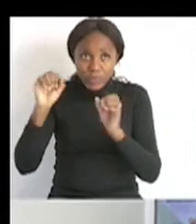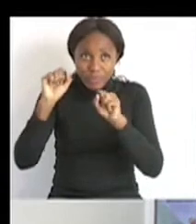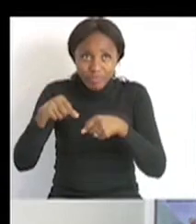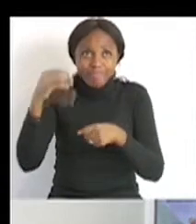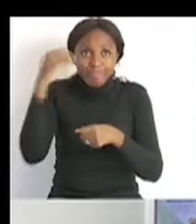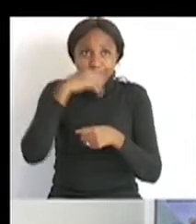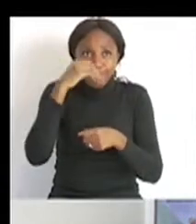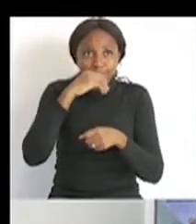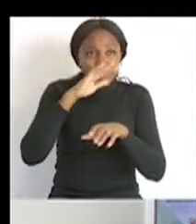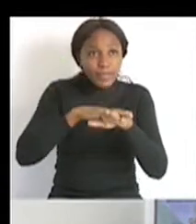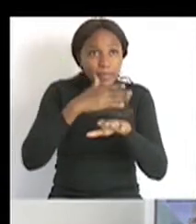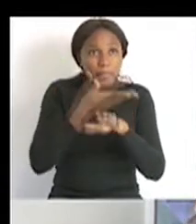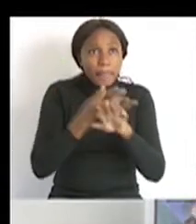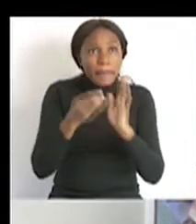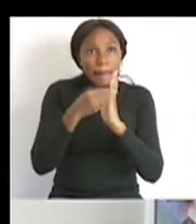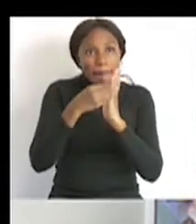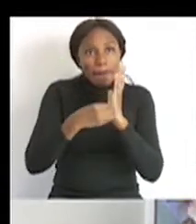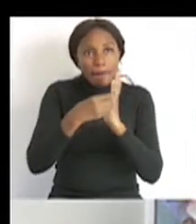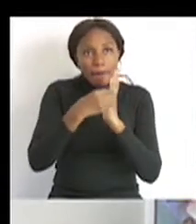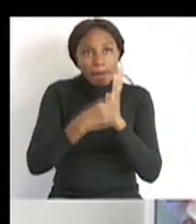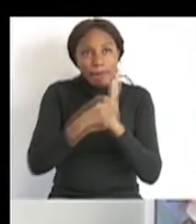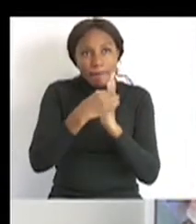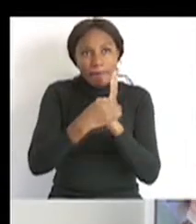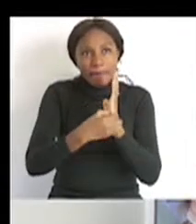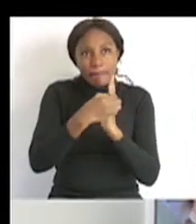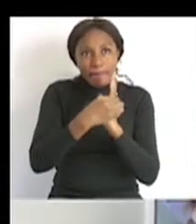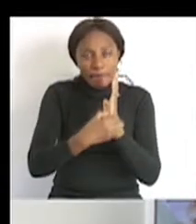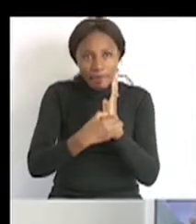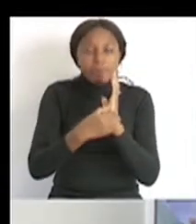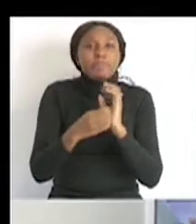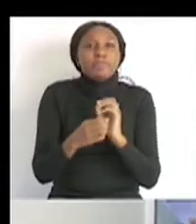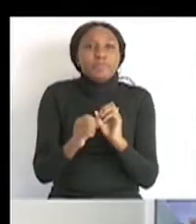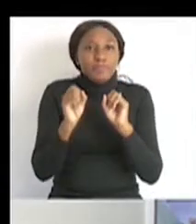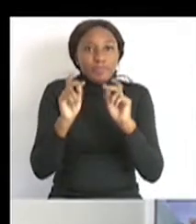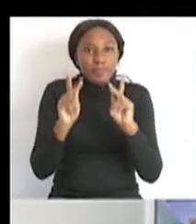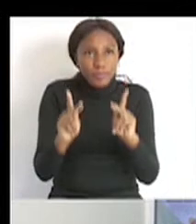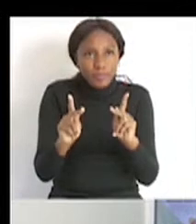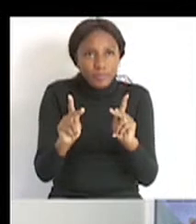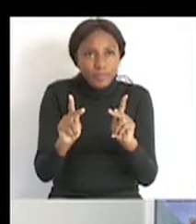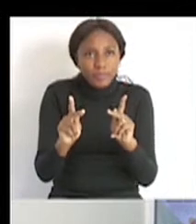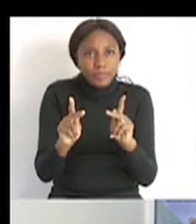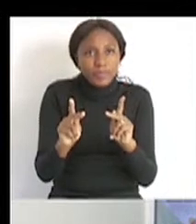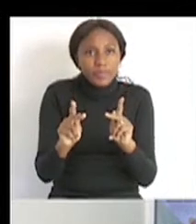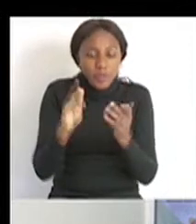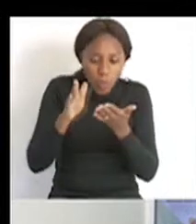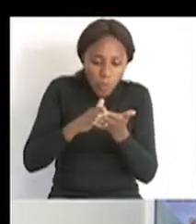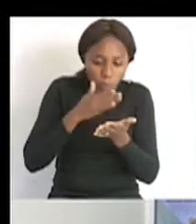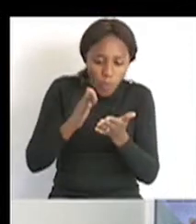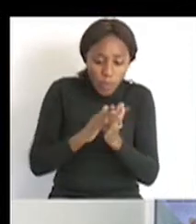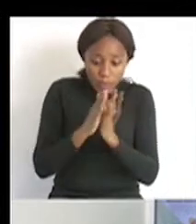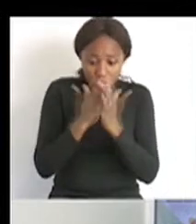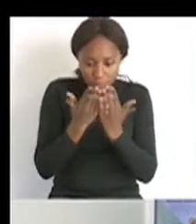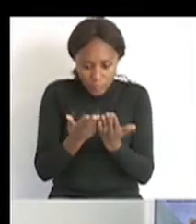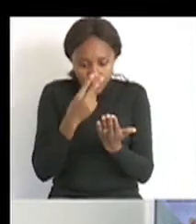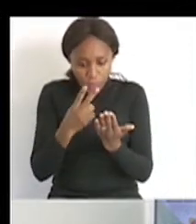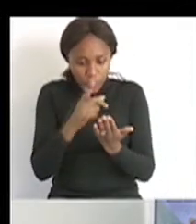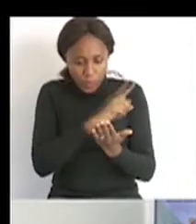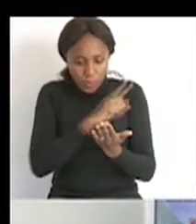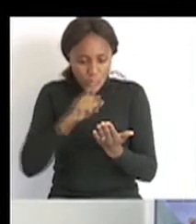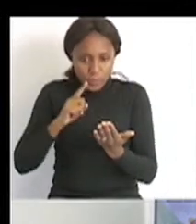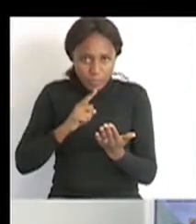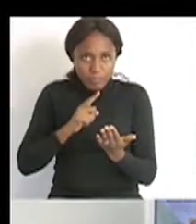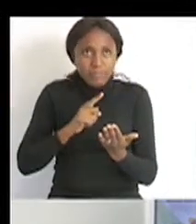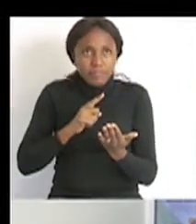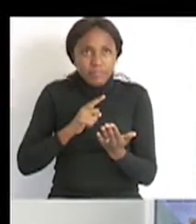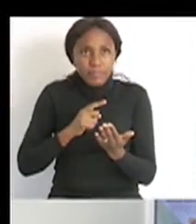of this is beans and lentils. Okay, so you can take a look in your workbook on page 11. Let's